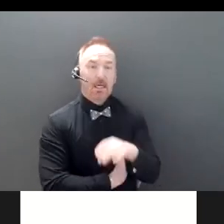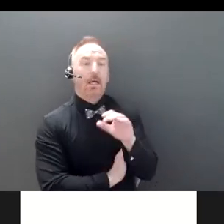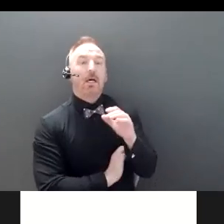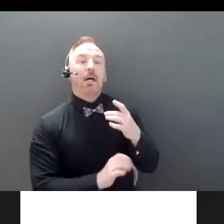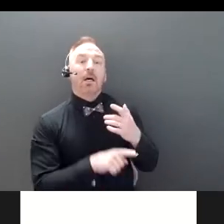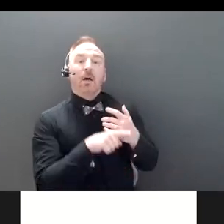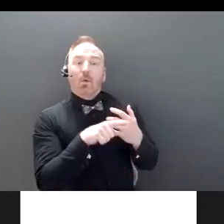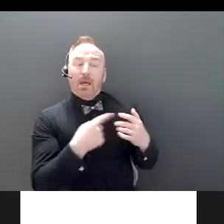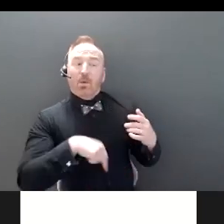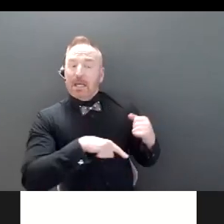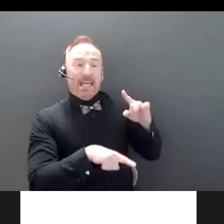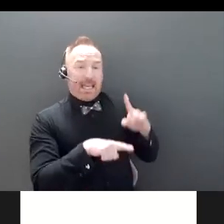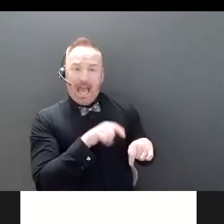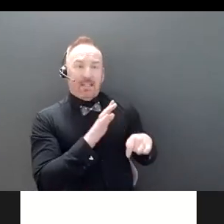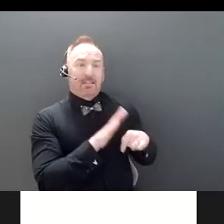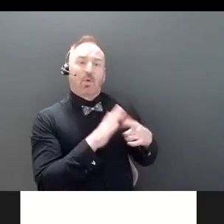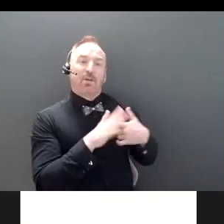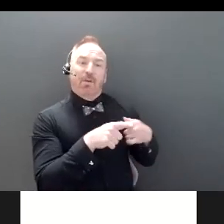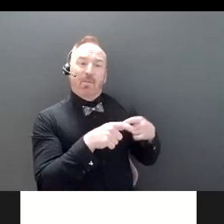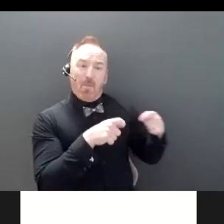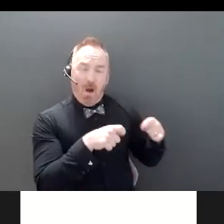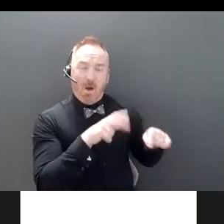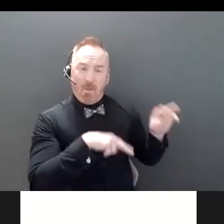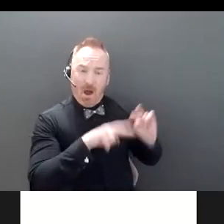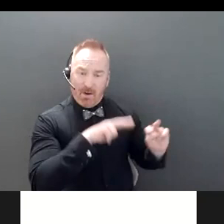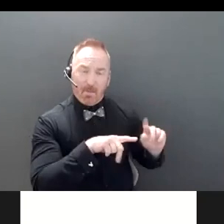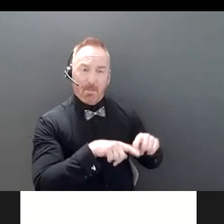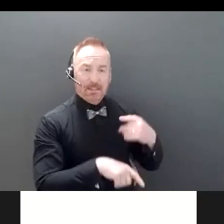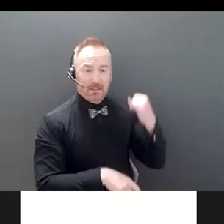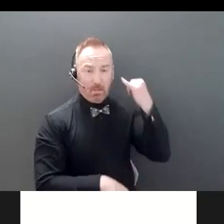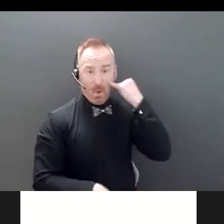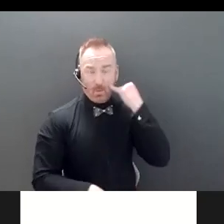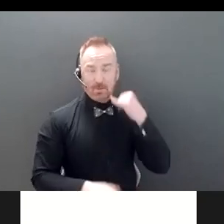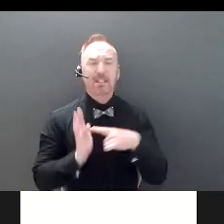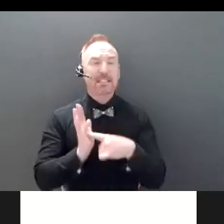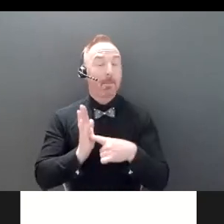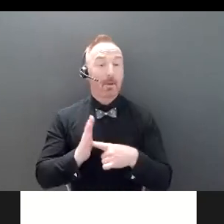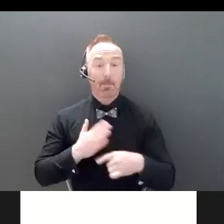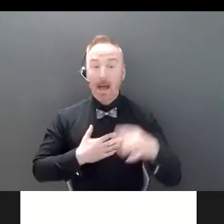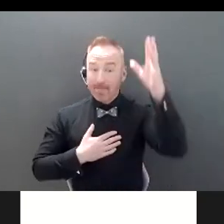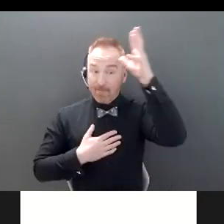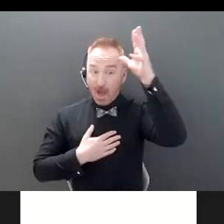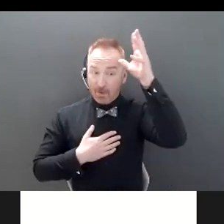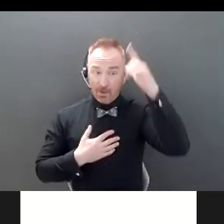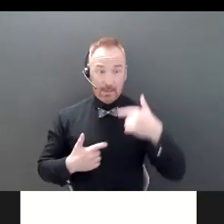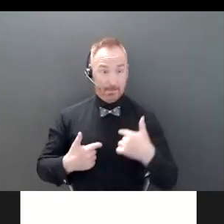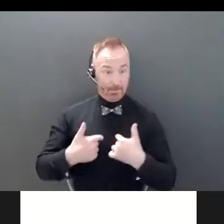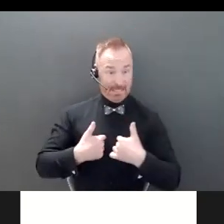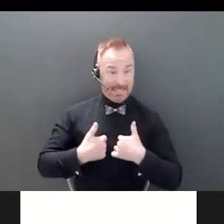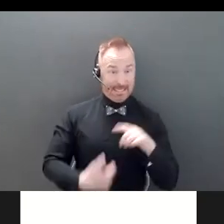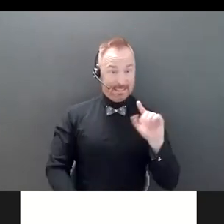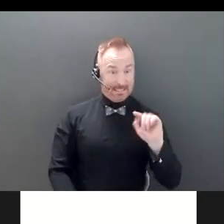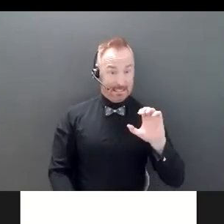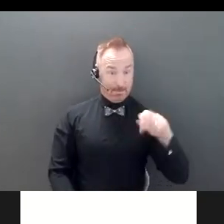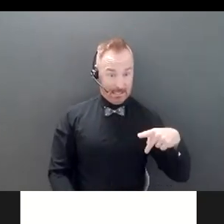do. But, you know, I'm thinking if I were a trusted contact person for my father, for example, and I'm contacted by his financial